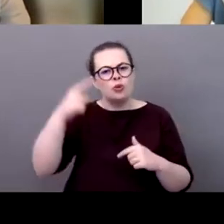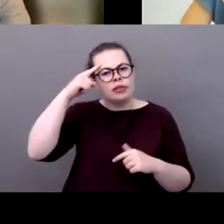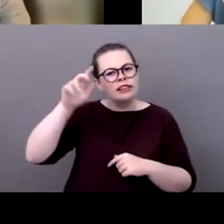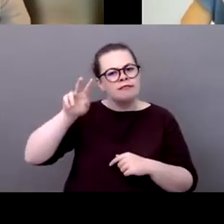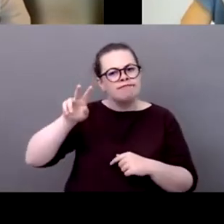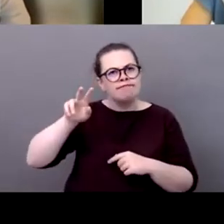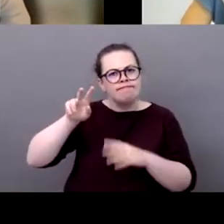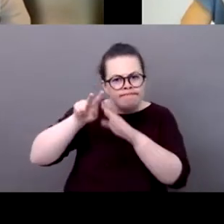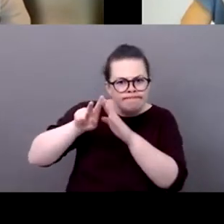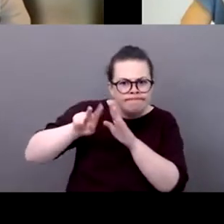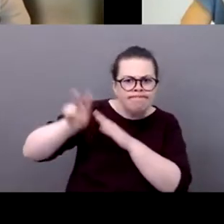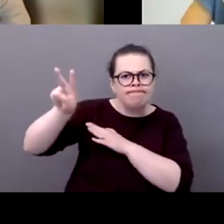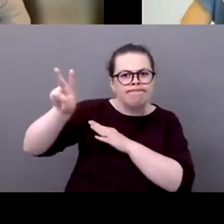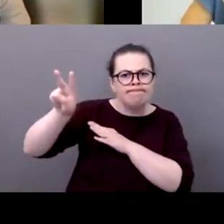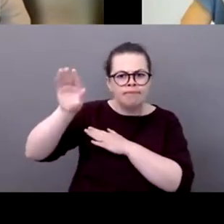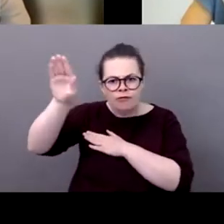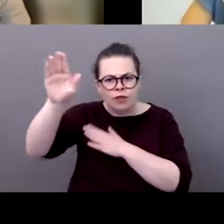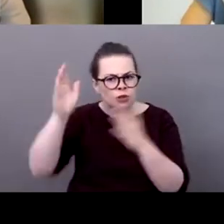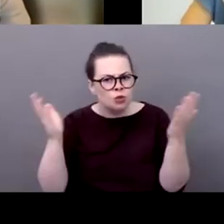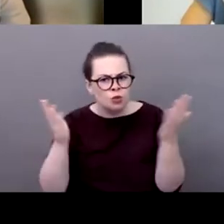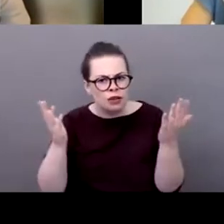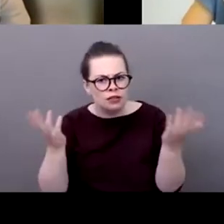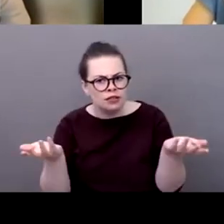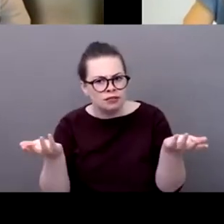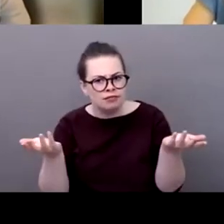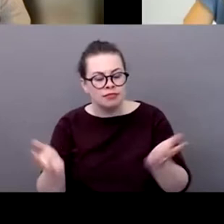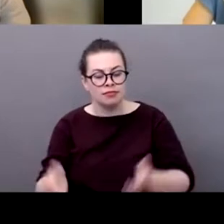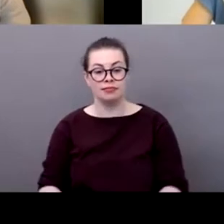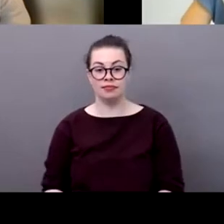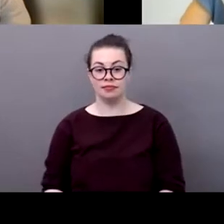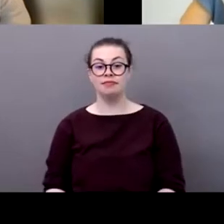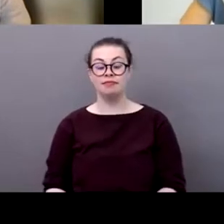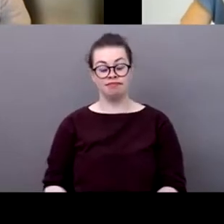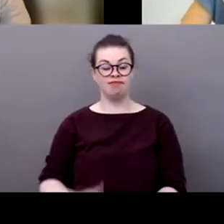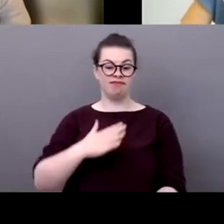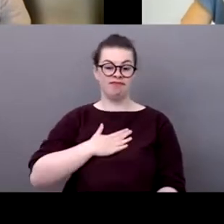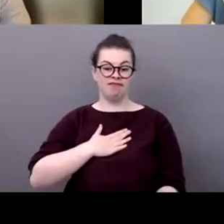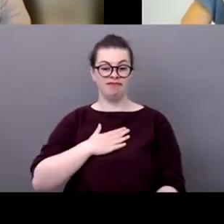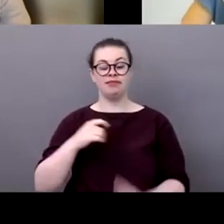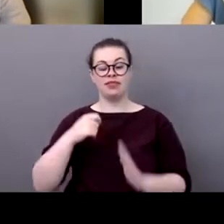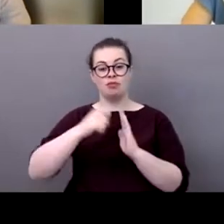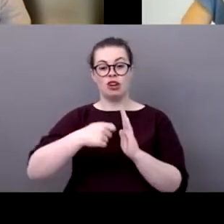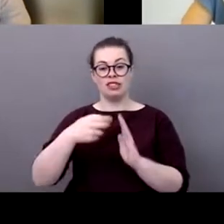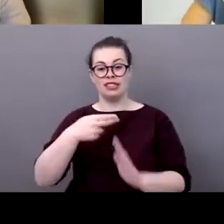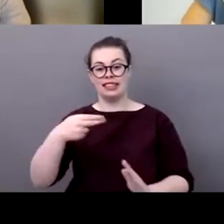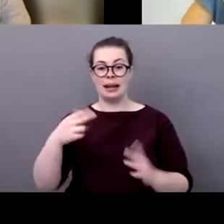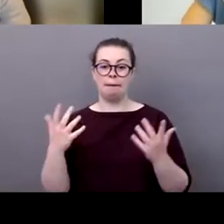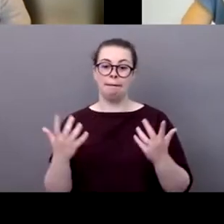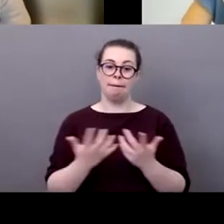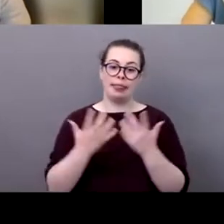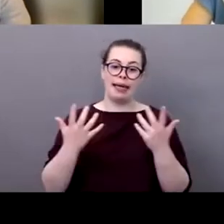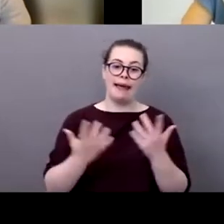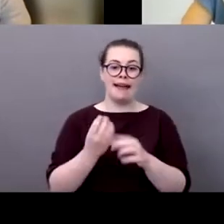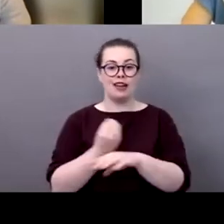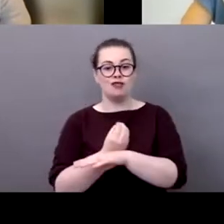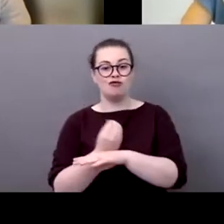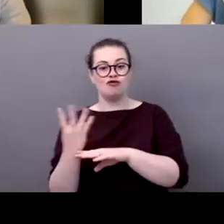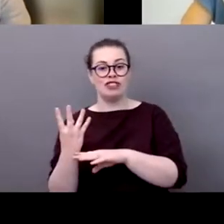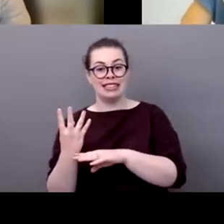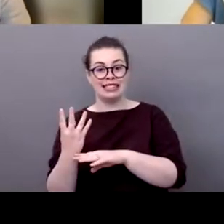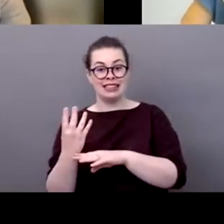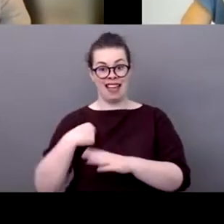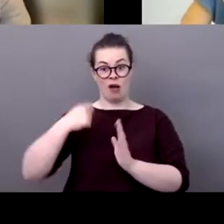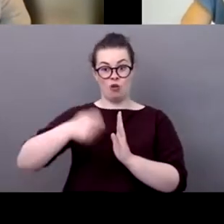uh yeah actually with uh play green because we are uh almost concluded the the project so we have uh